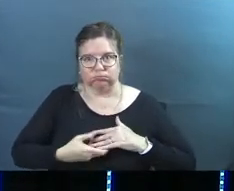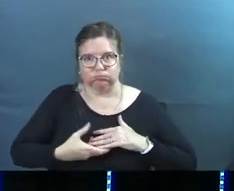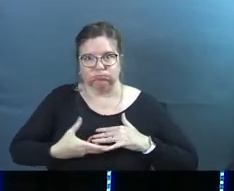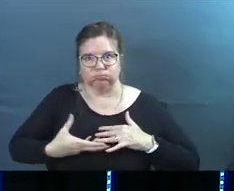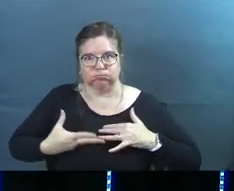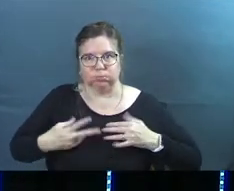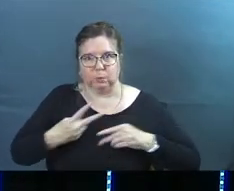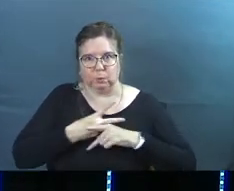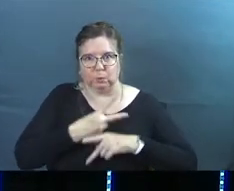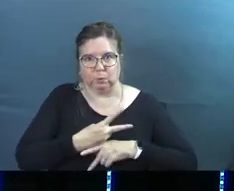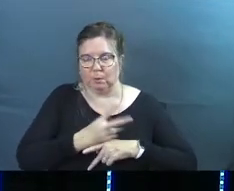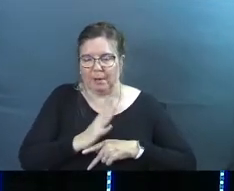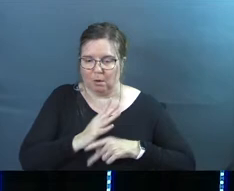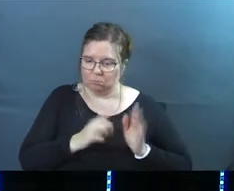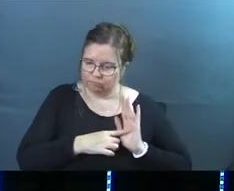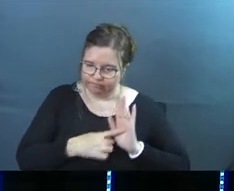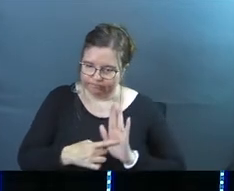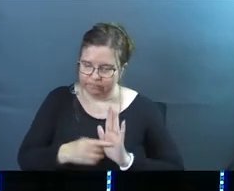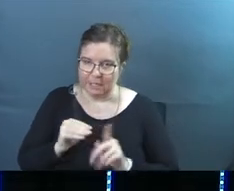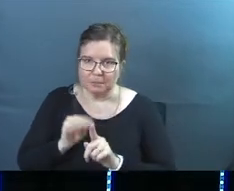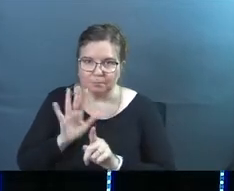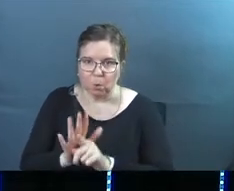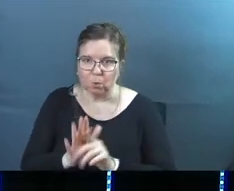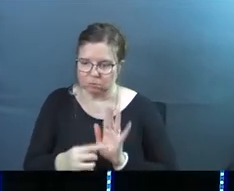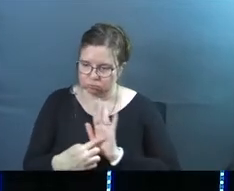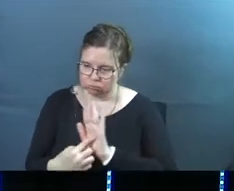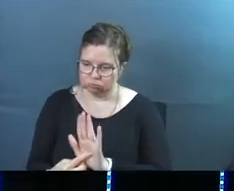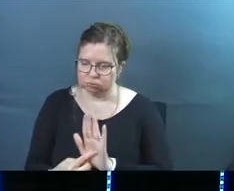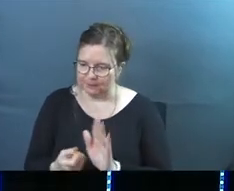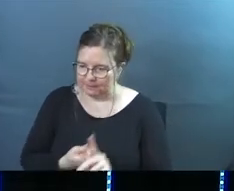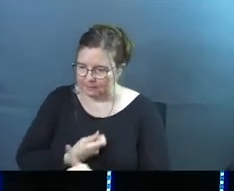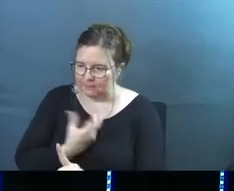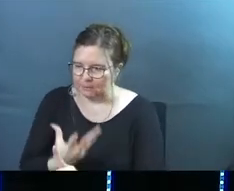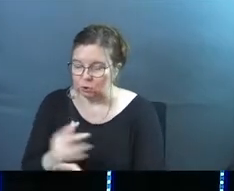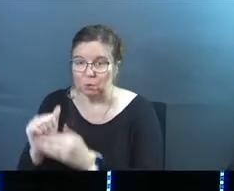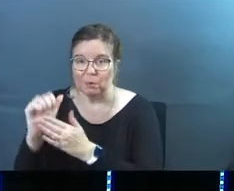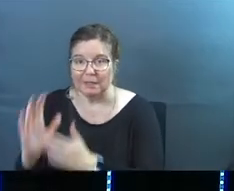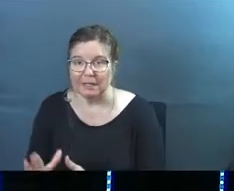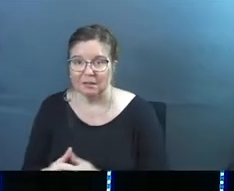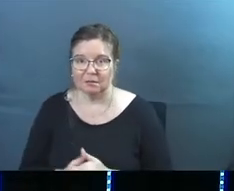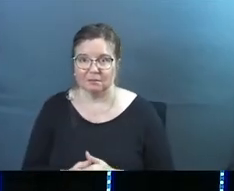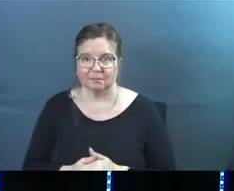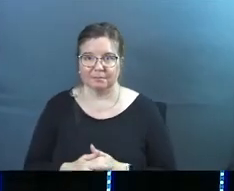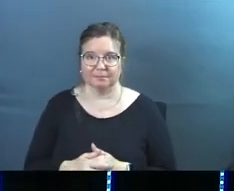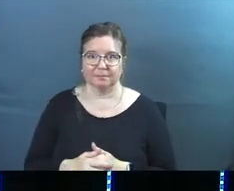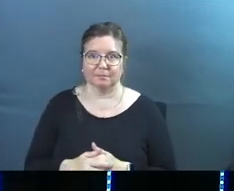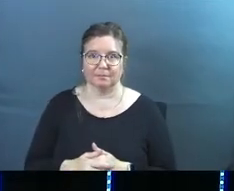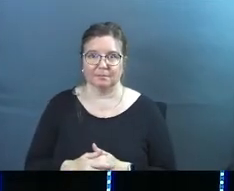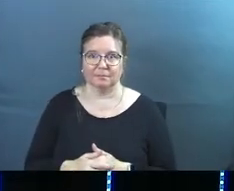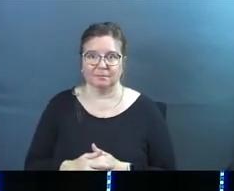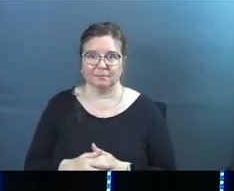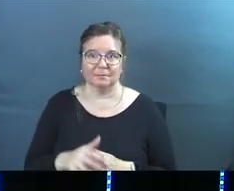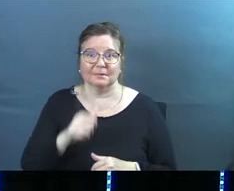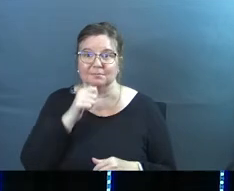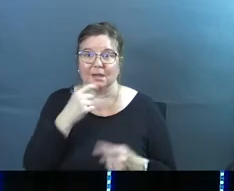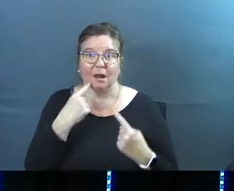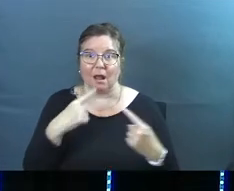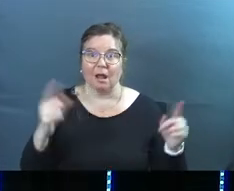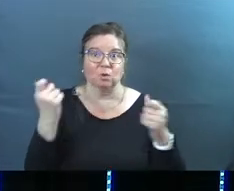out into the light where it dies. But I don't mean you're going to go and broadcast it to a, you know, coliseum.